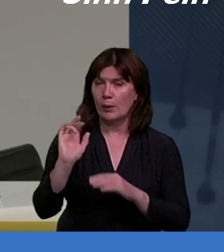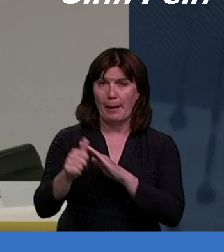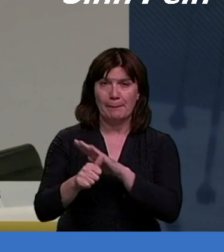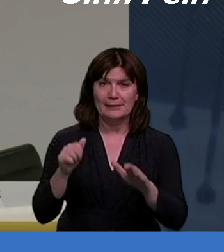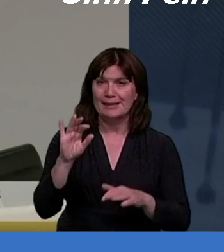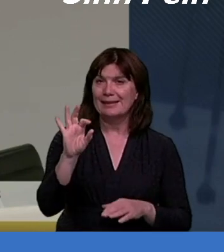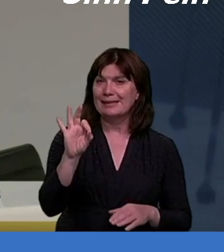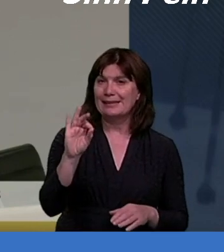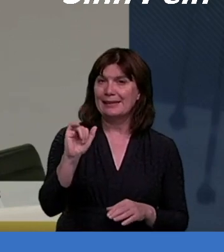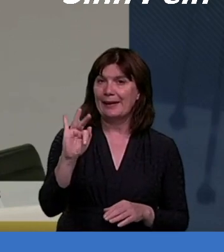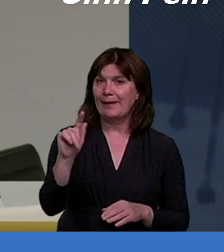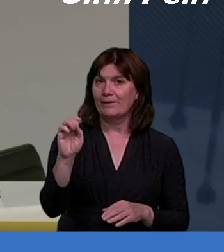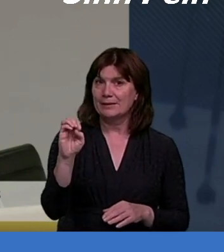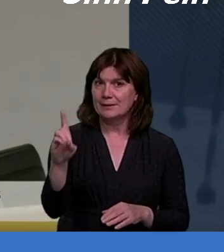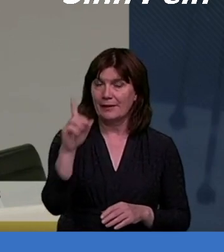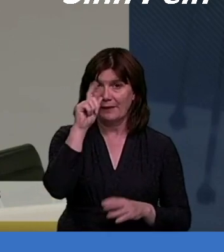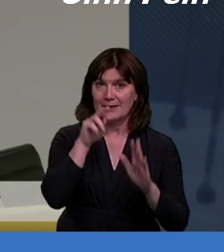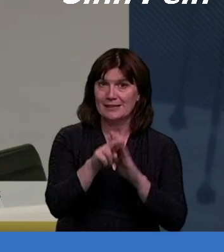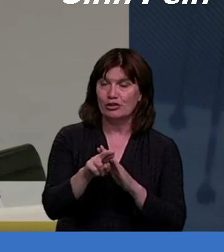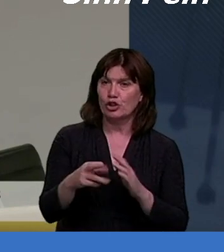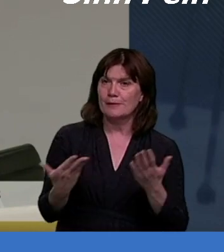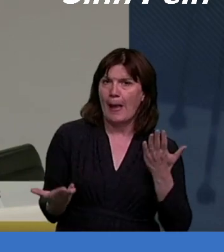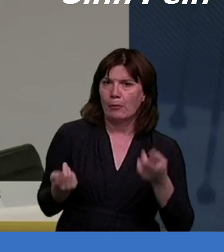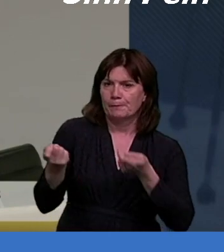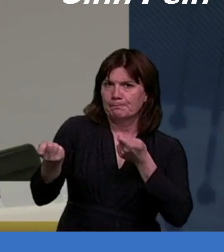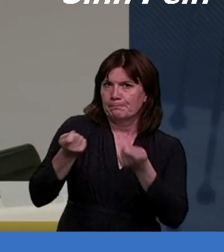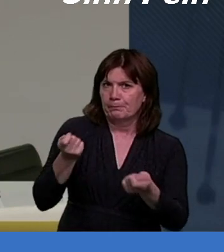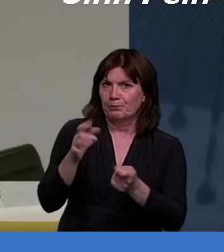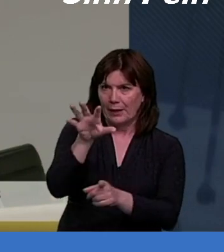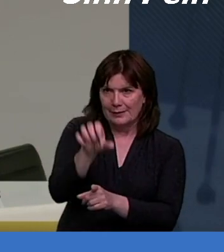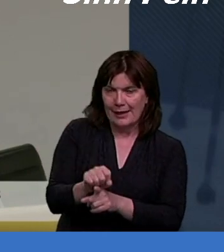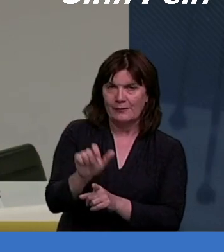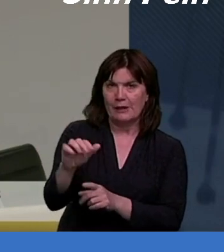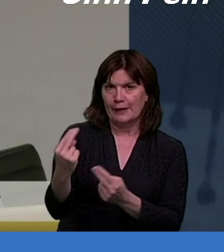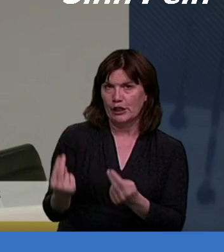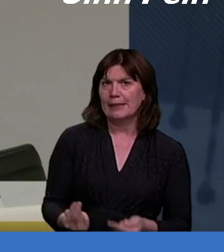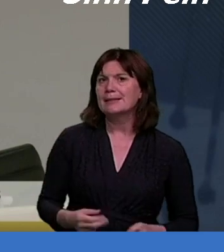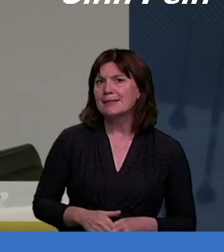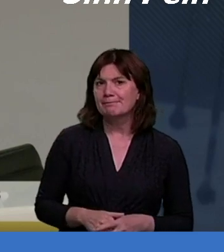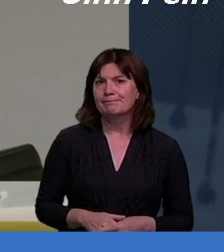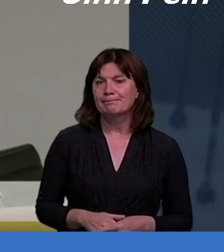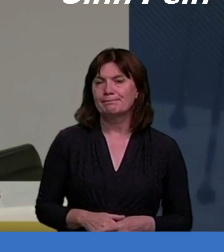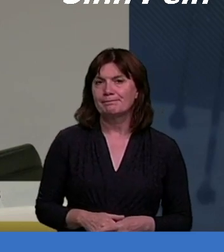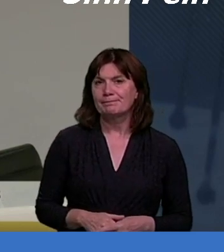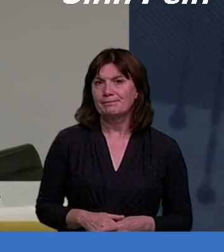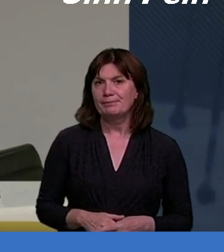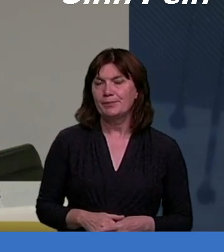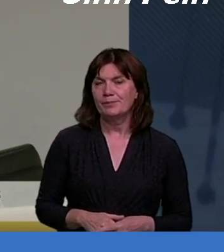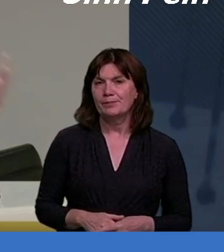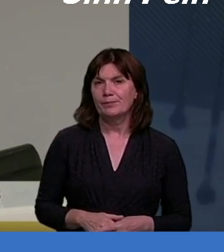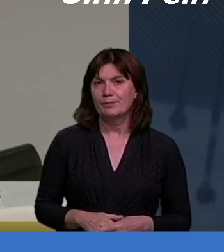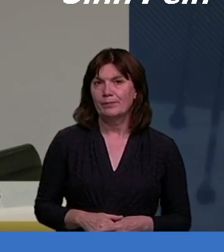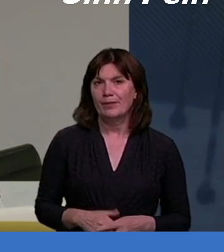giftedness, that the teacher's response to the identified need would be appropriate. That differentiation of